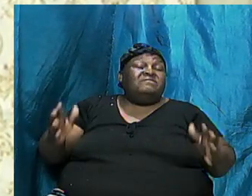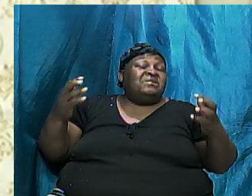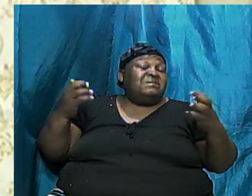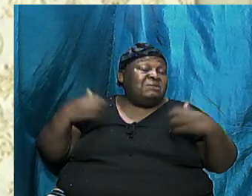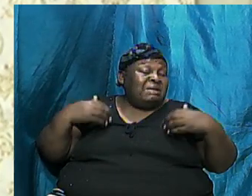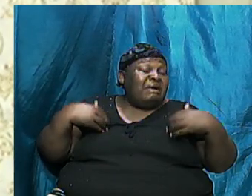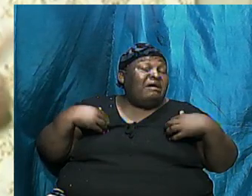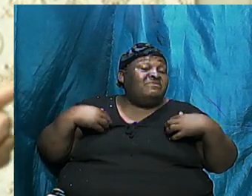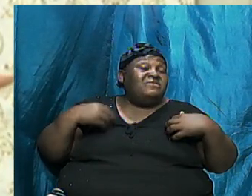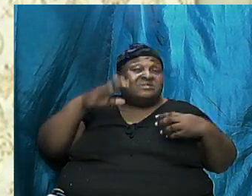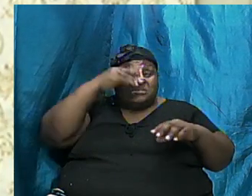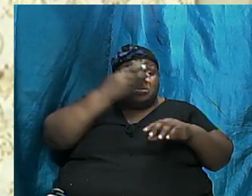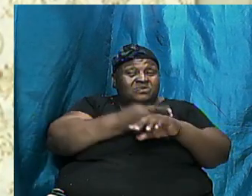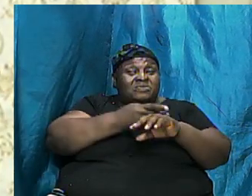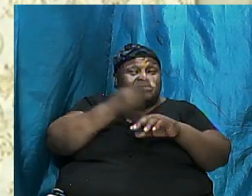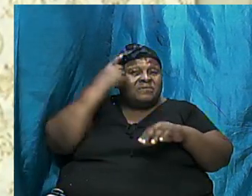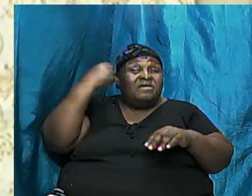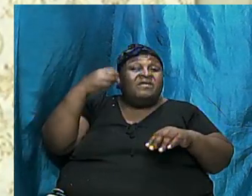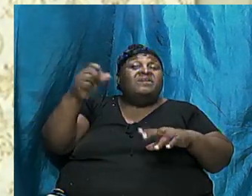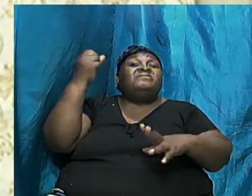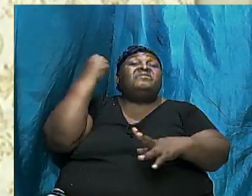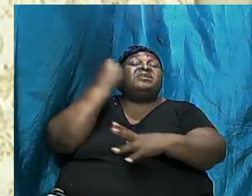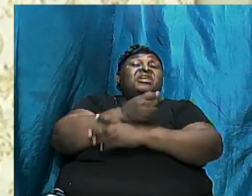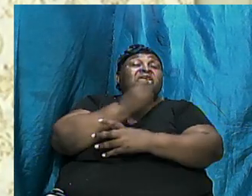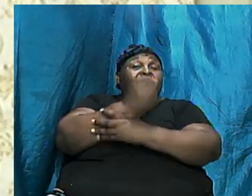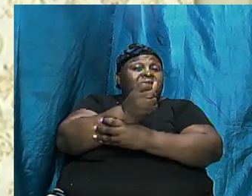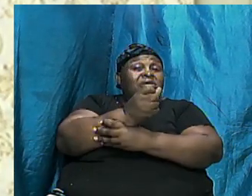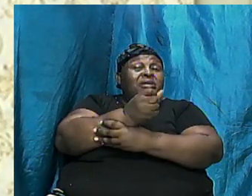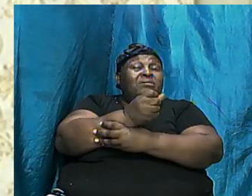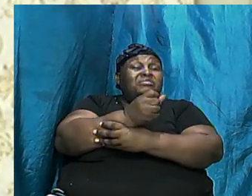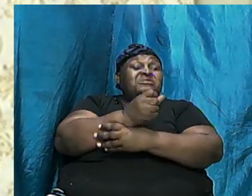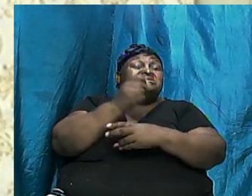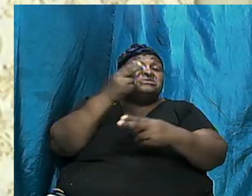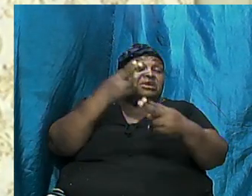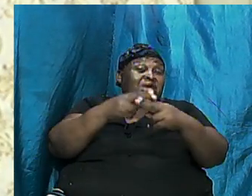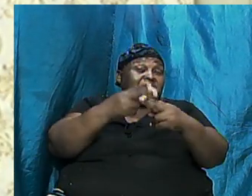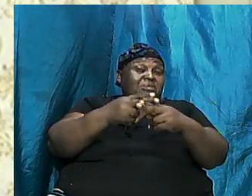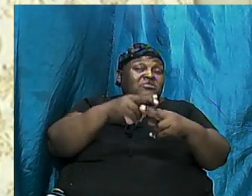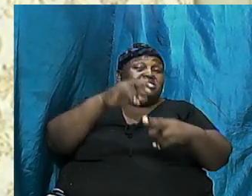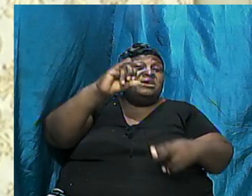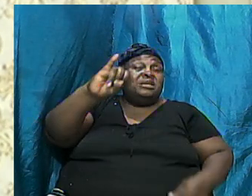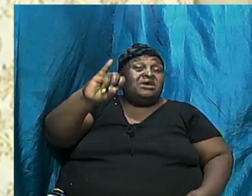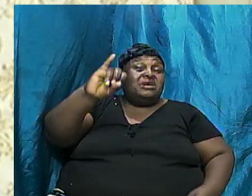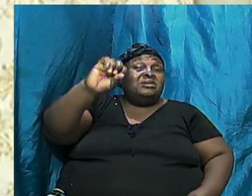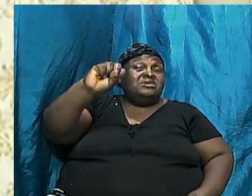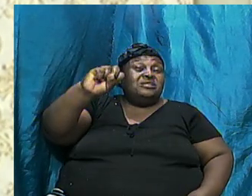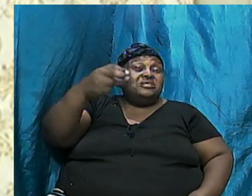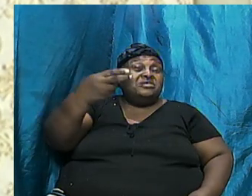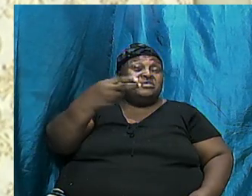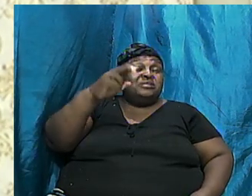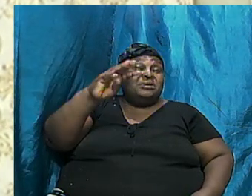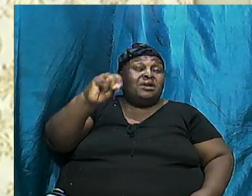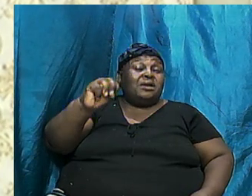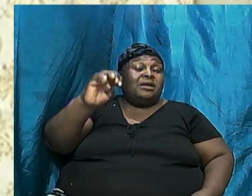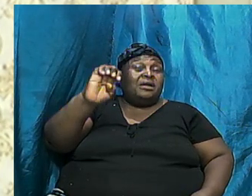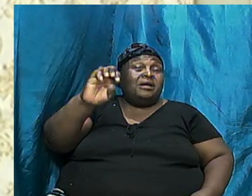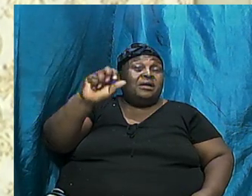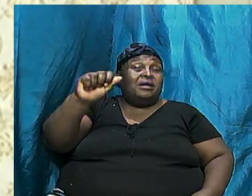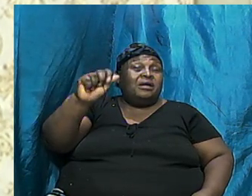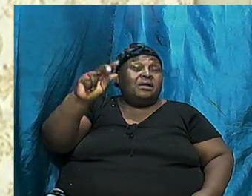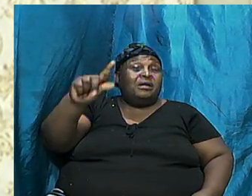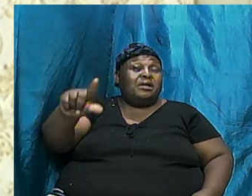his Name was Ishmael And Ishmael Was the Father Of the Arab Nations